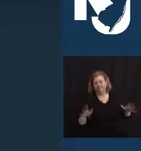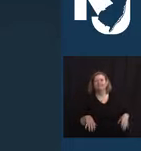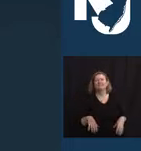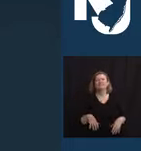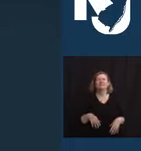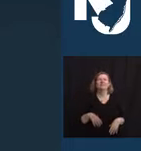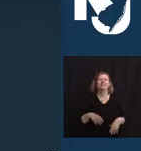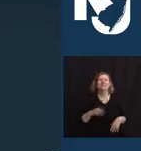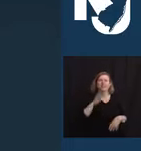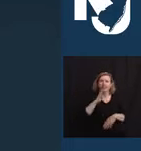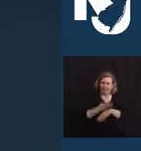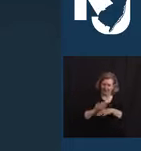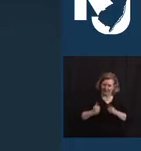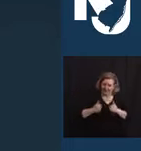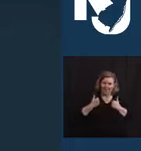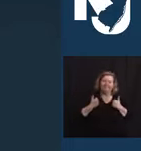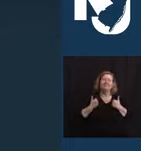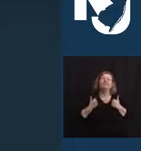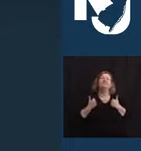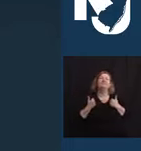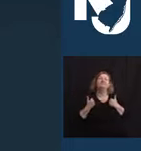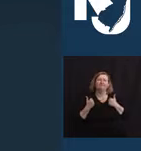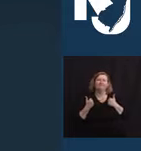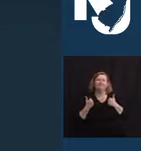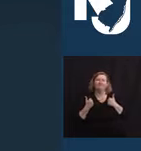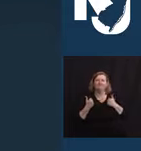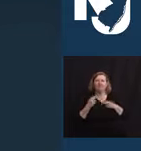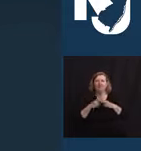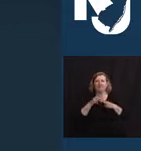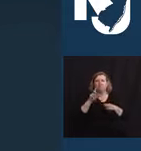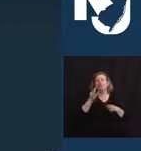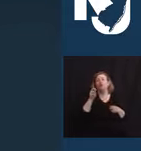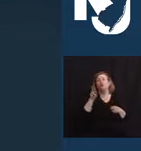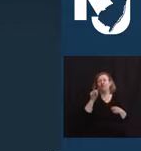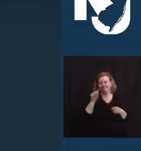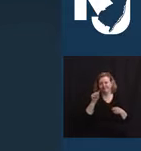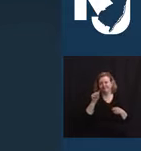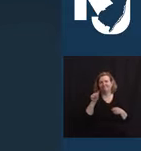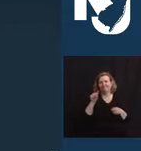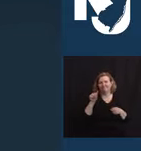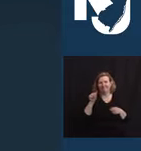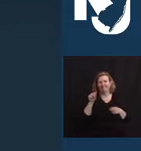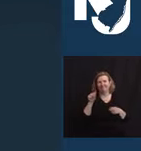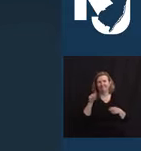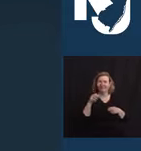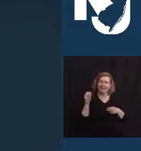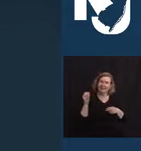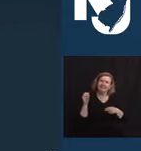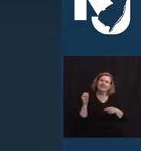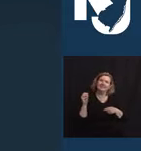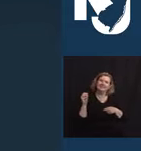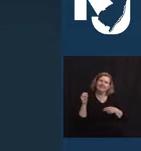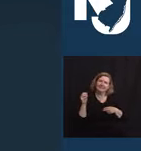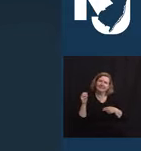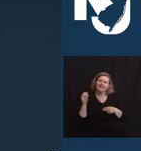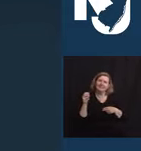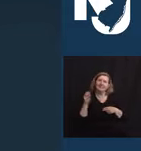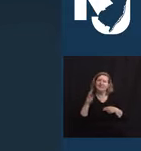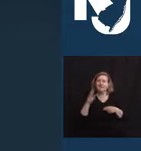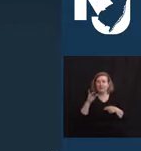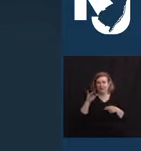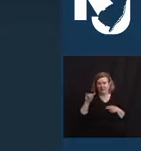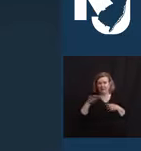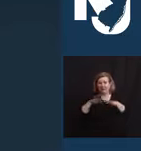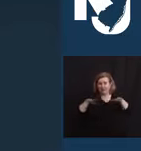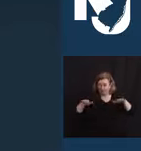Billy's sister, Laura. And I had the great honor of speaking with Laura on Wednesday. And in addition to Billy's children, he also was survived by another